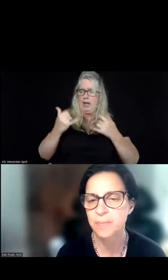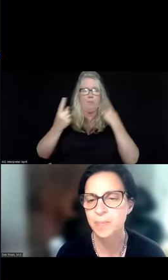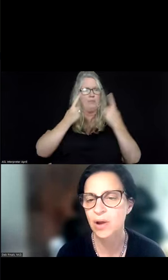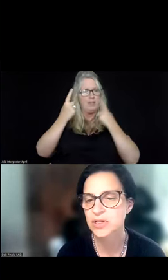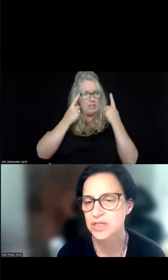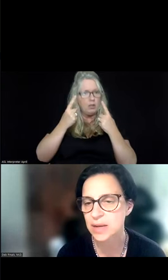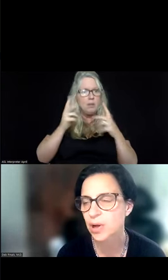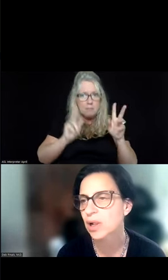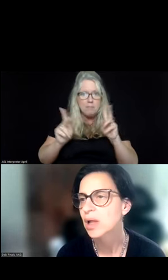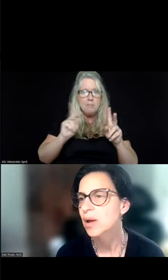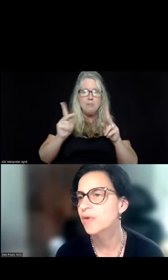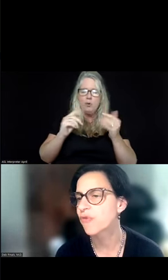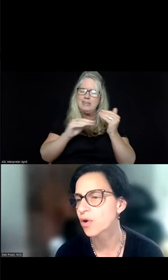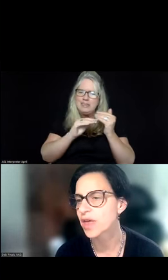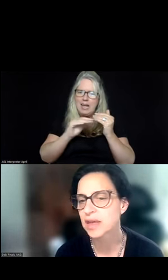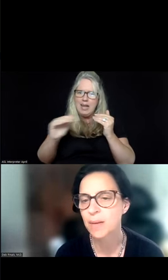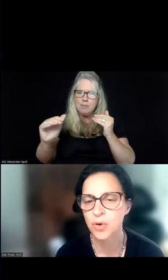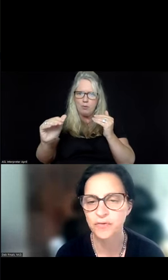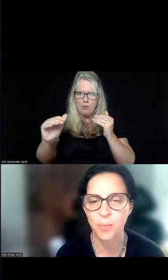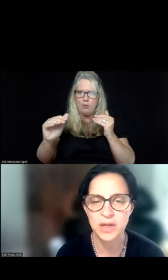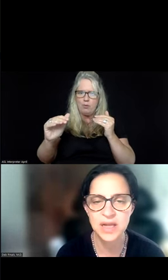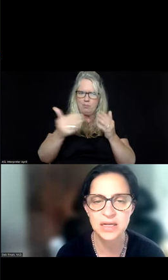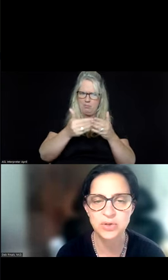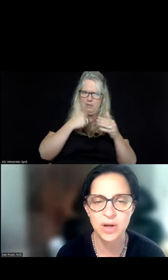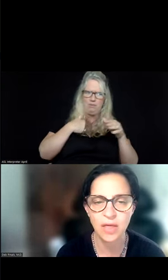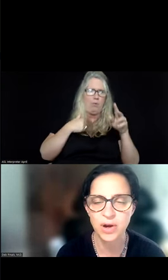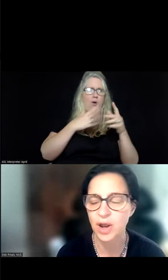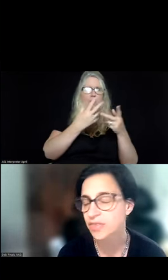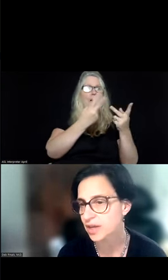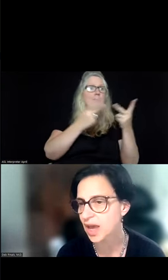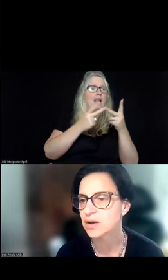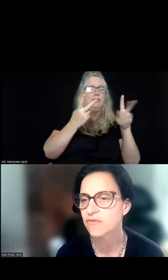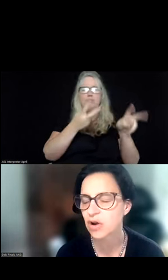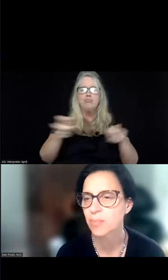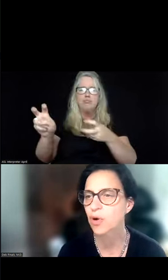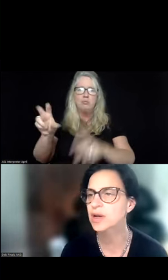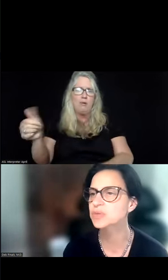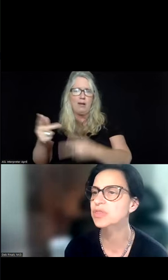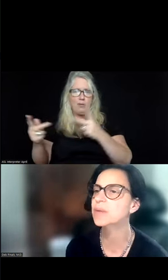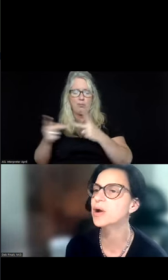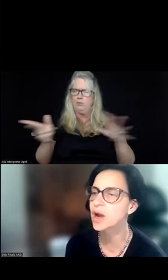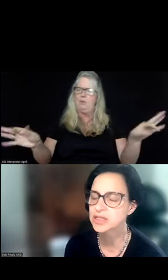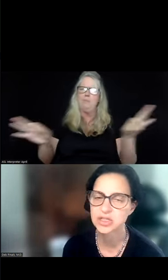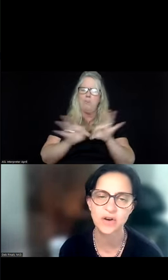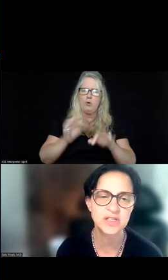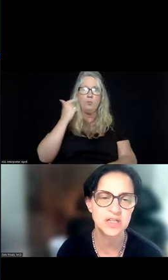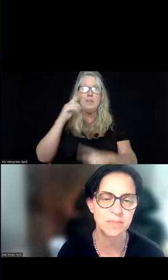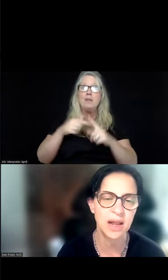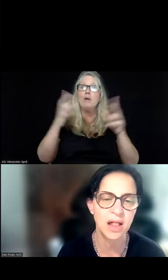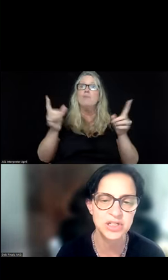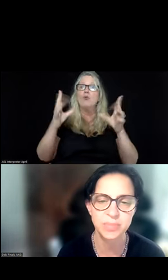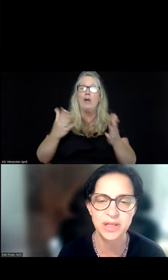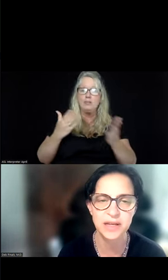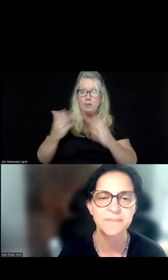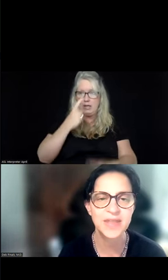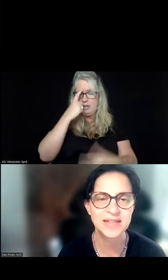that people are stable before they get moved from one site to another. And again, very important as we think about crisis services and